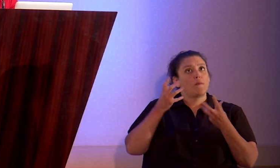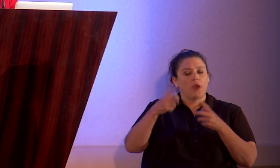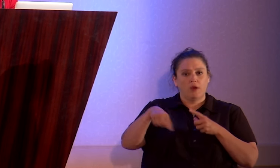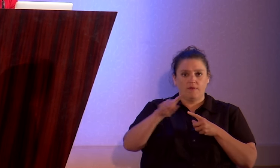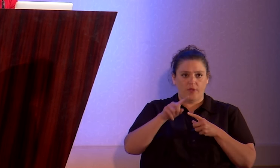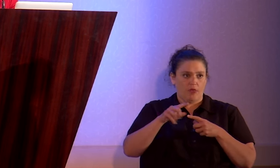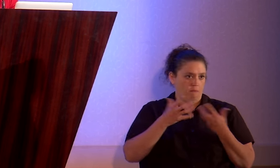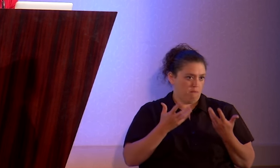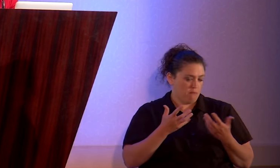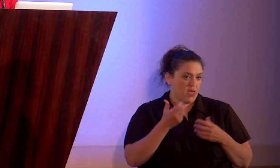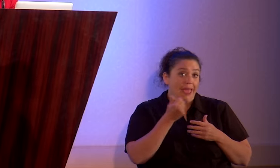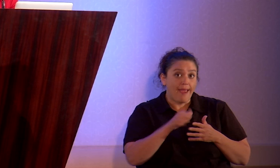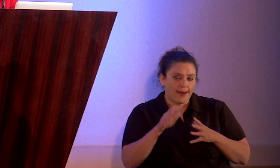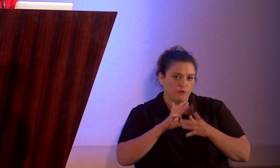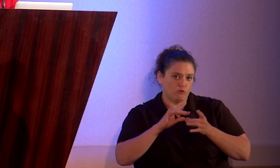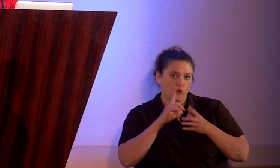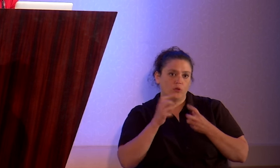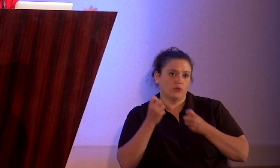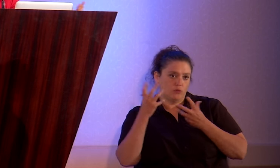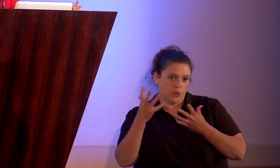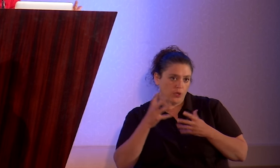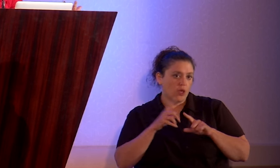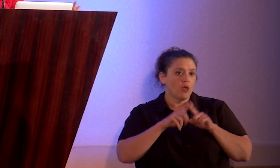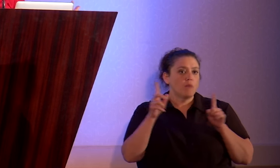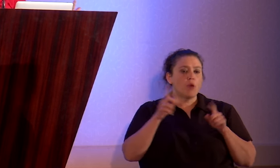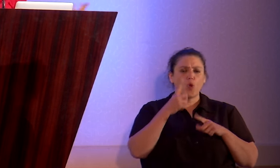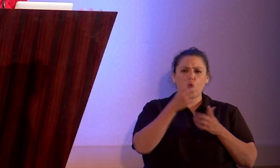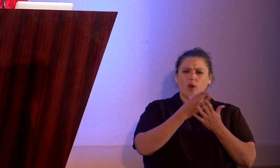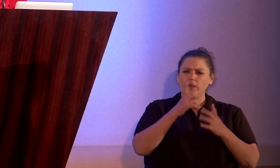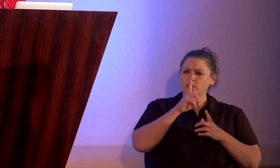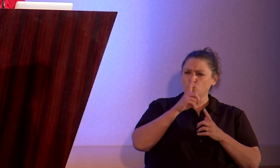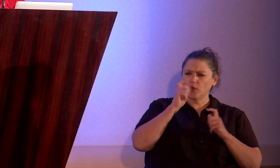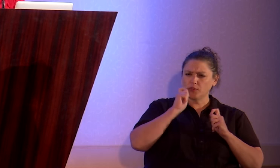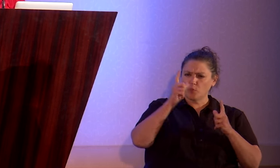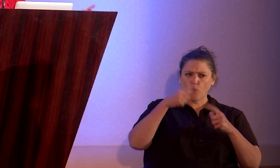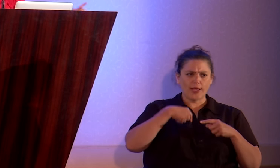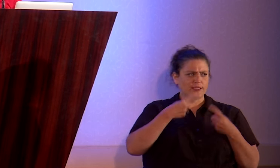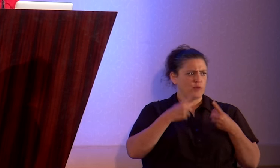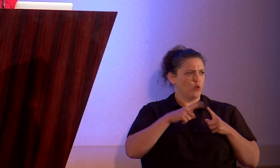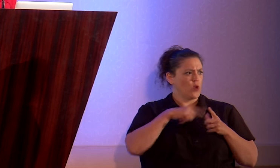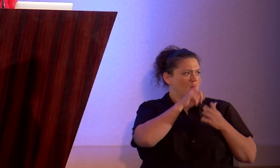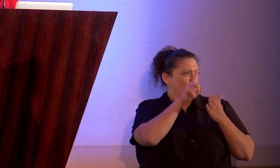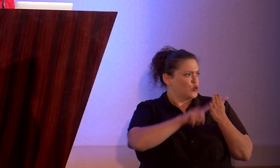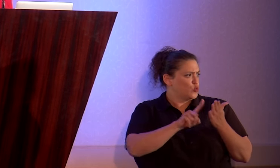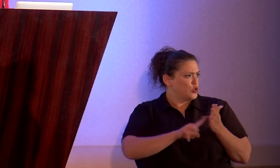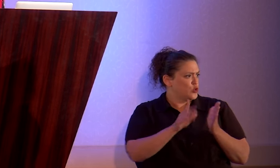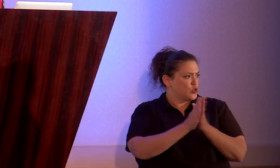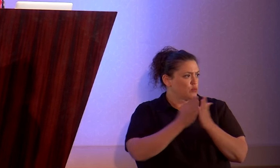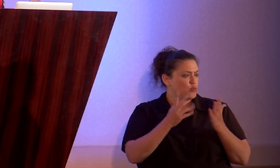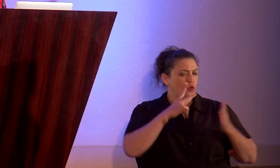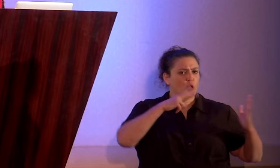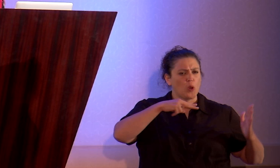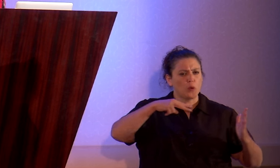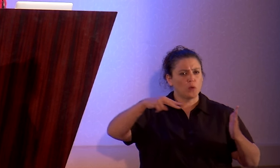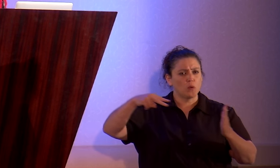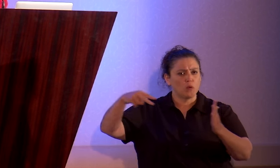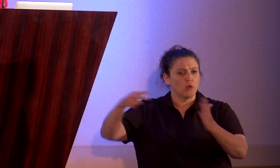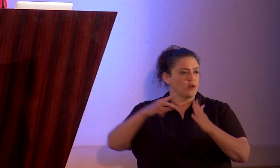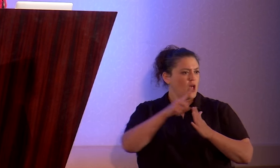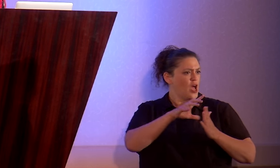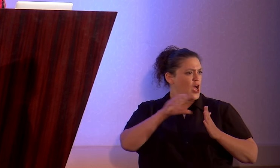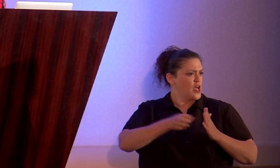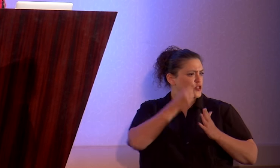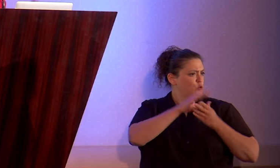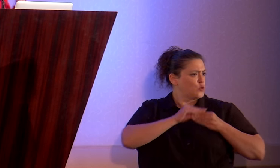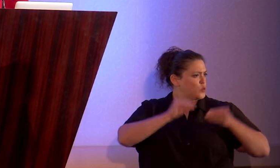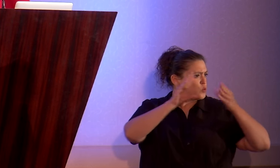is too many. But one of the things that really surprised me when I was researching this book and reading the hundreds of coming out stories that